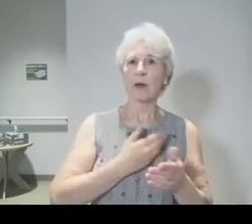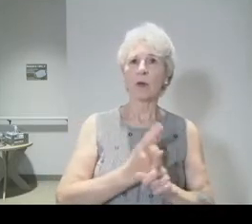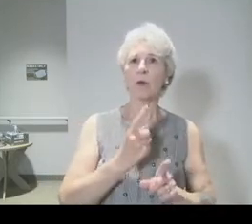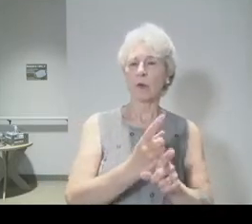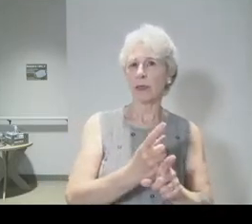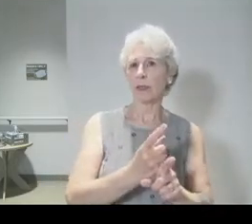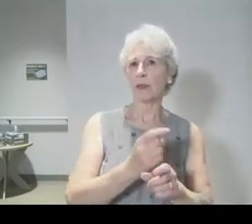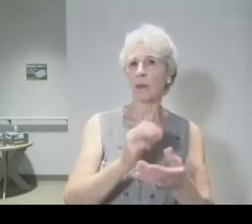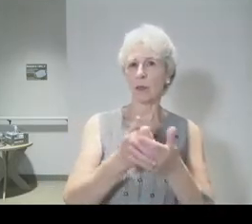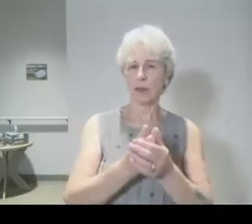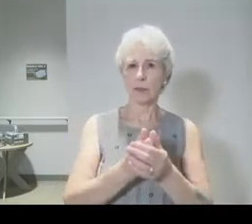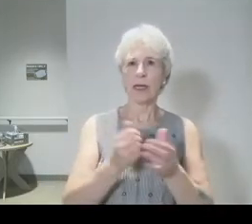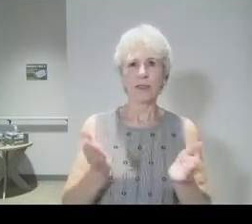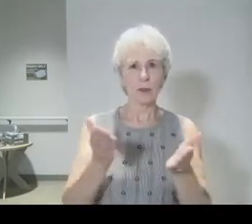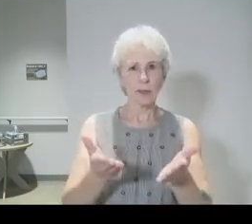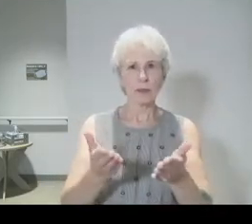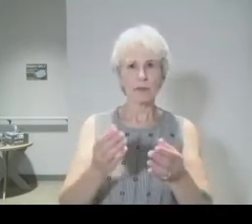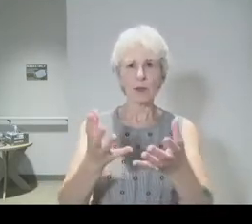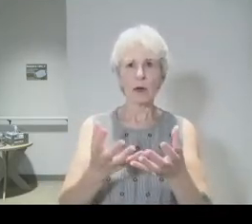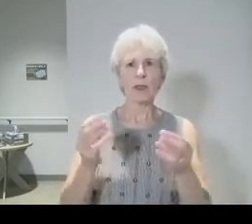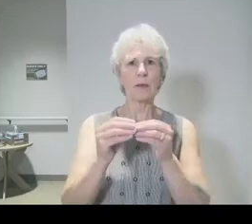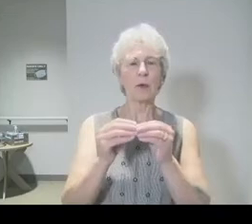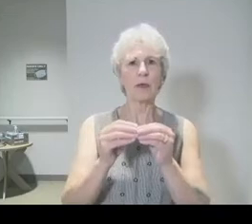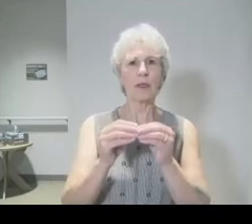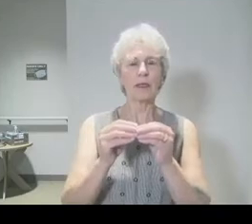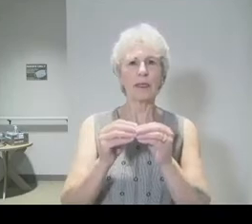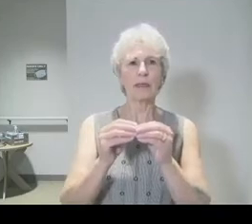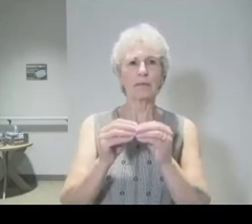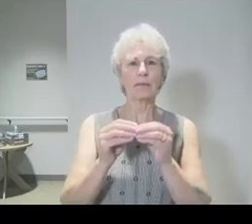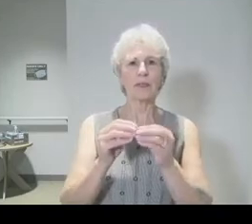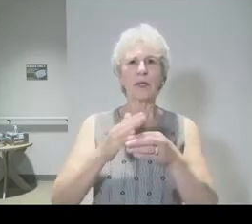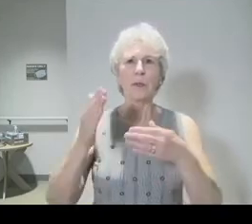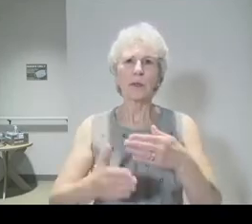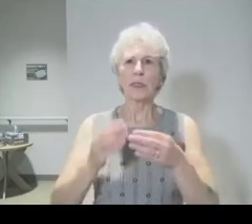next generation, we want to give a more thorough teaching of the meaning of the Lord's Table.